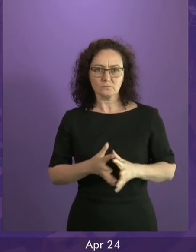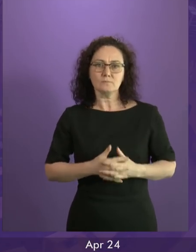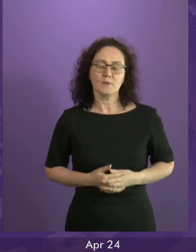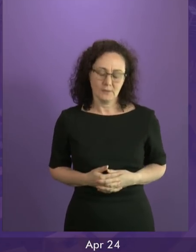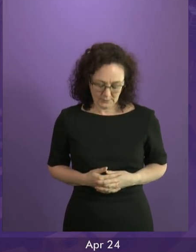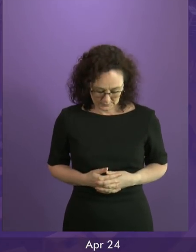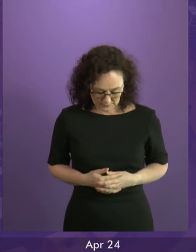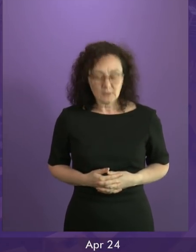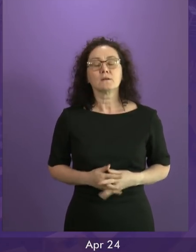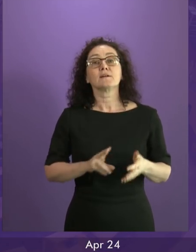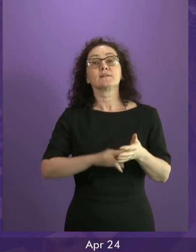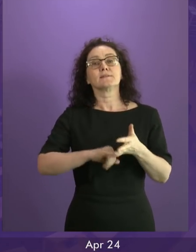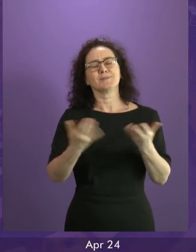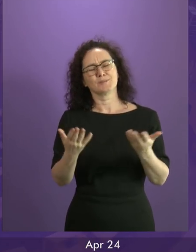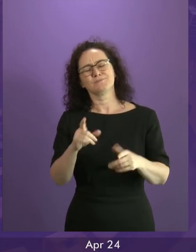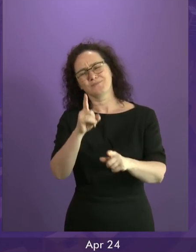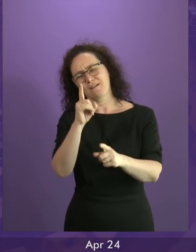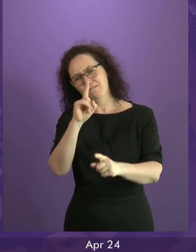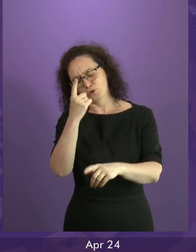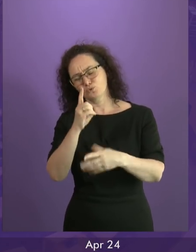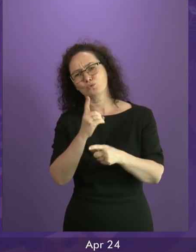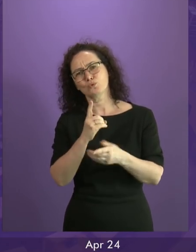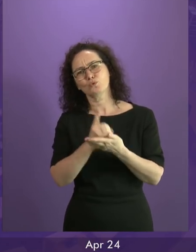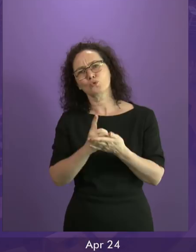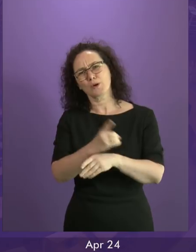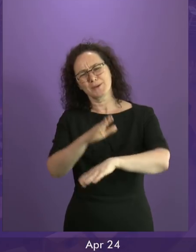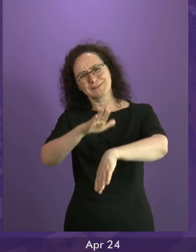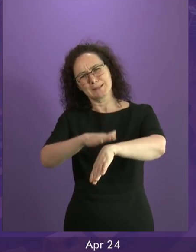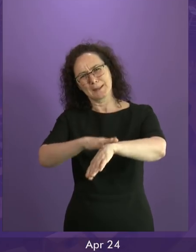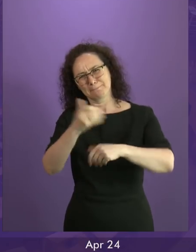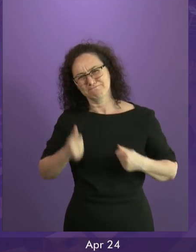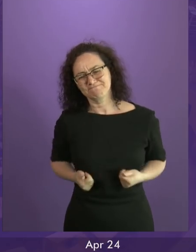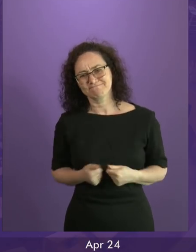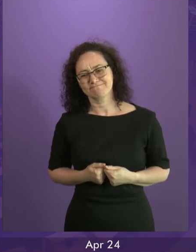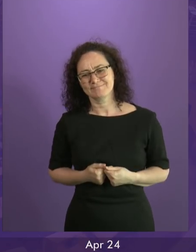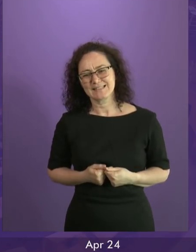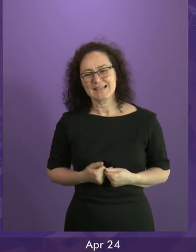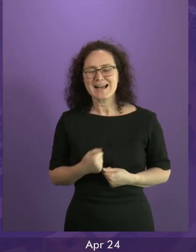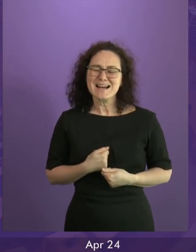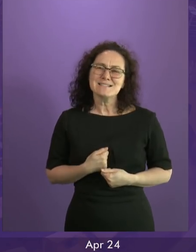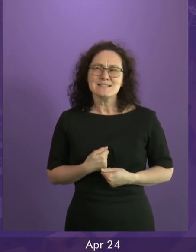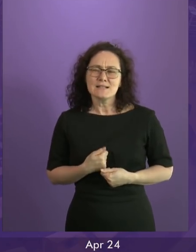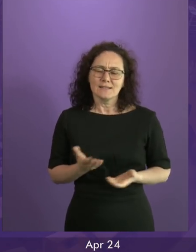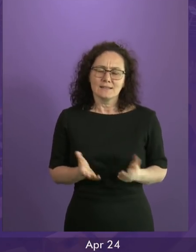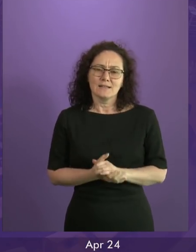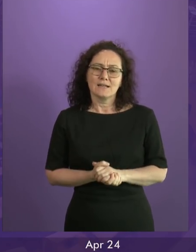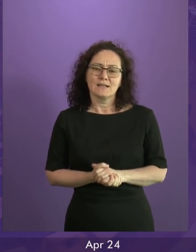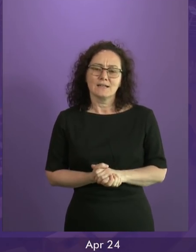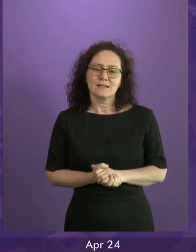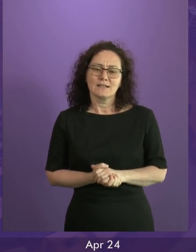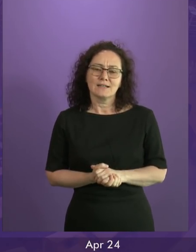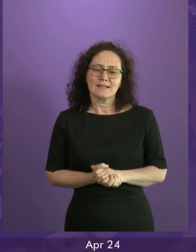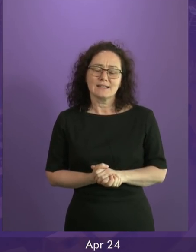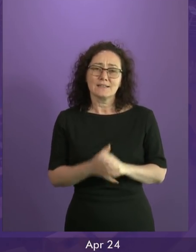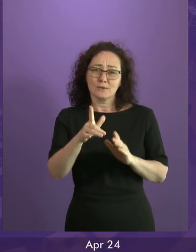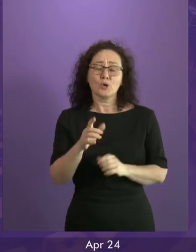Firstly, on the issues of timing, I am prepared to bet, the Presiding Officer, that given that the European Council